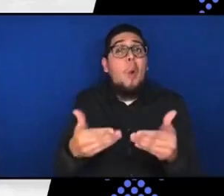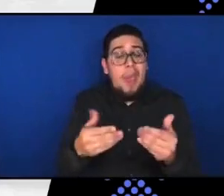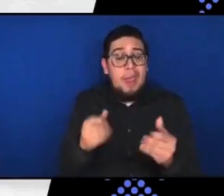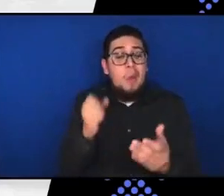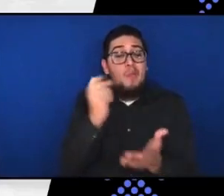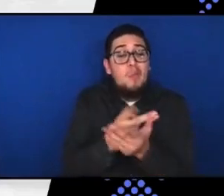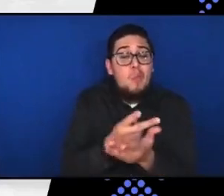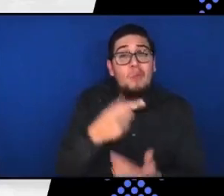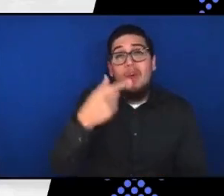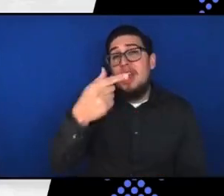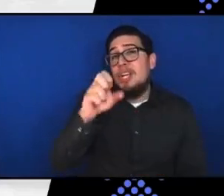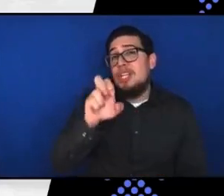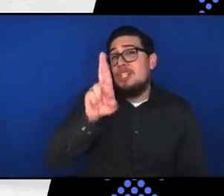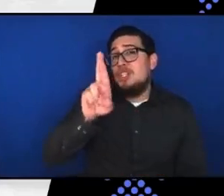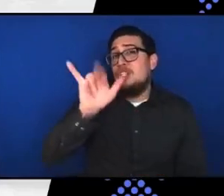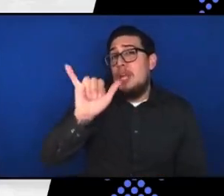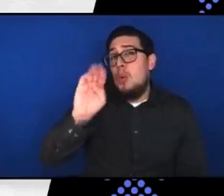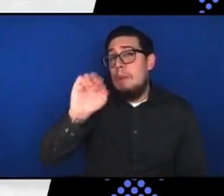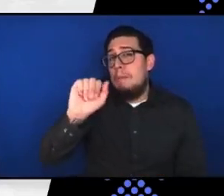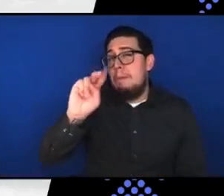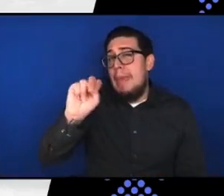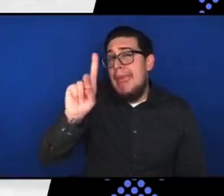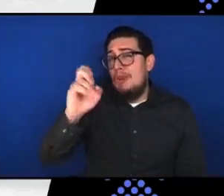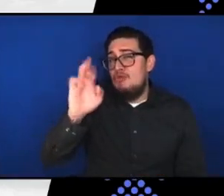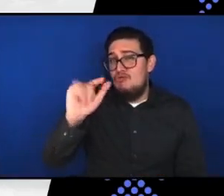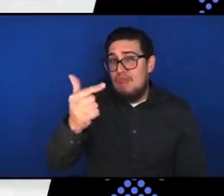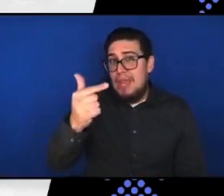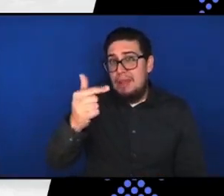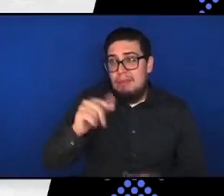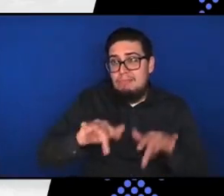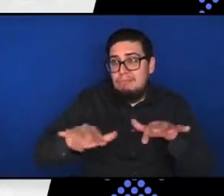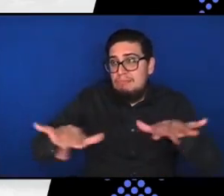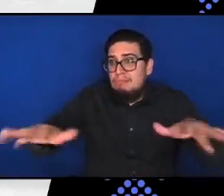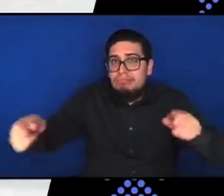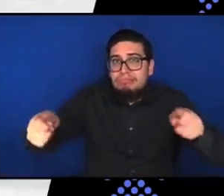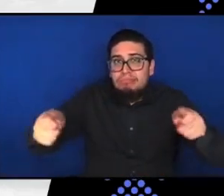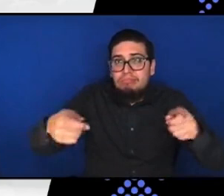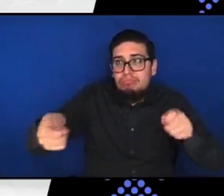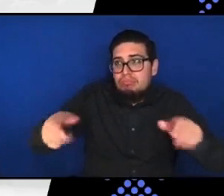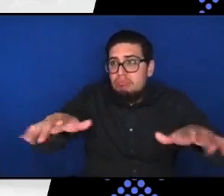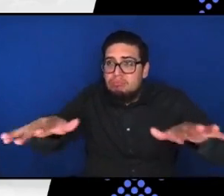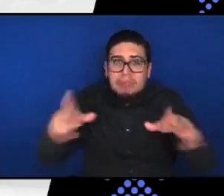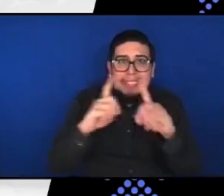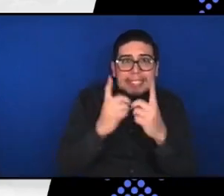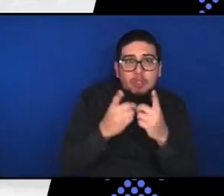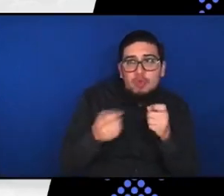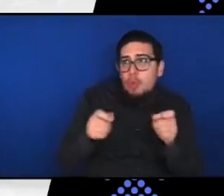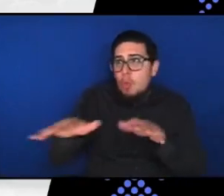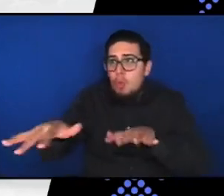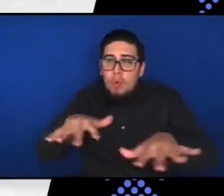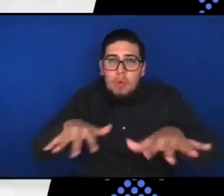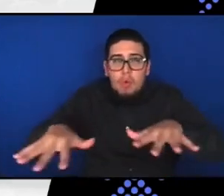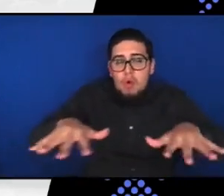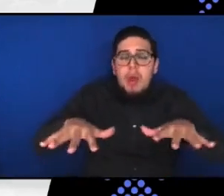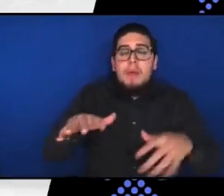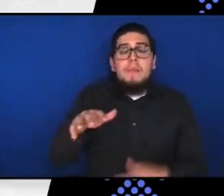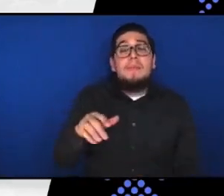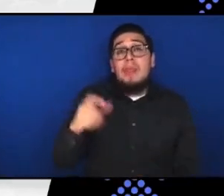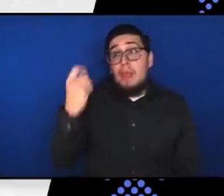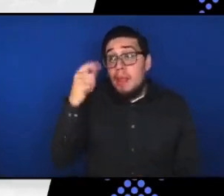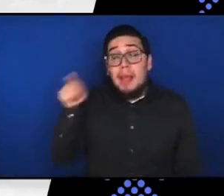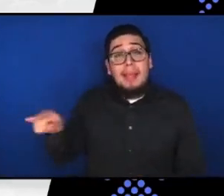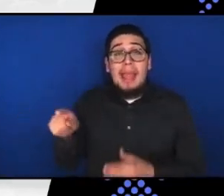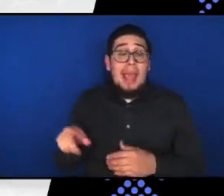Now, to correct these reprehensible efforts by a radical Supreme Court and